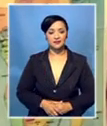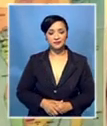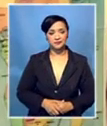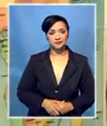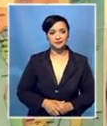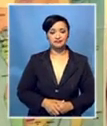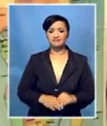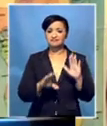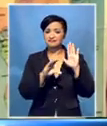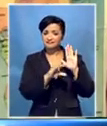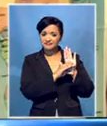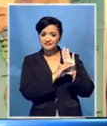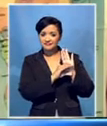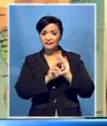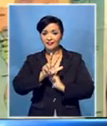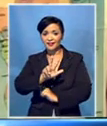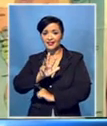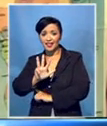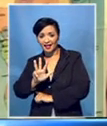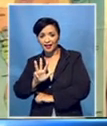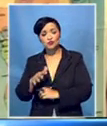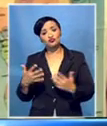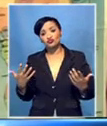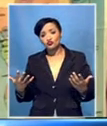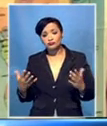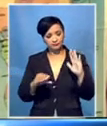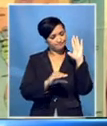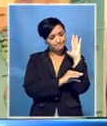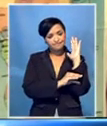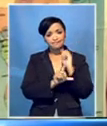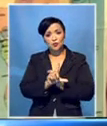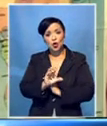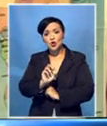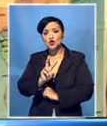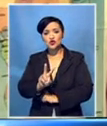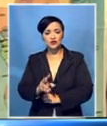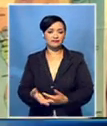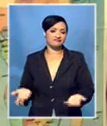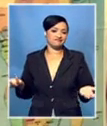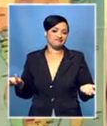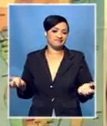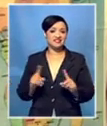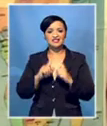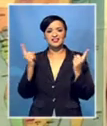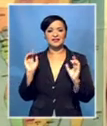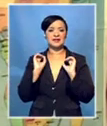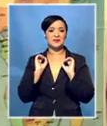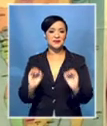Whether it's Section 89 or Section 102 of the Constitution that deals with motion of no confidence, there's no difference.